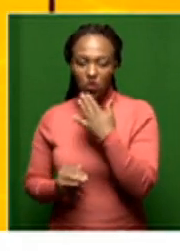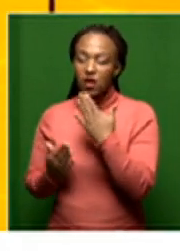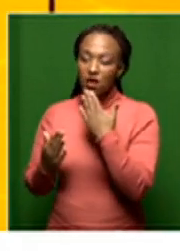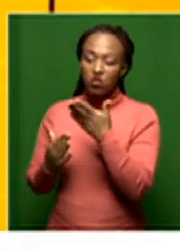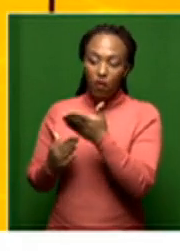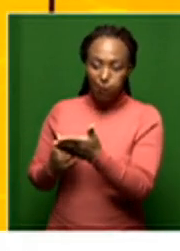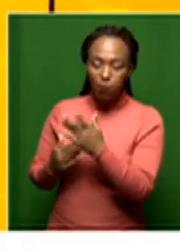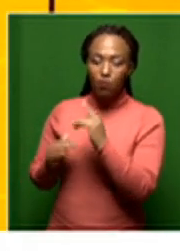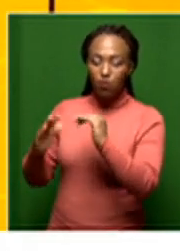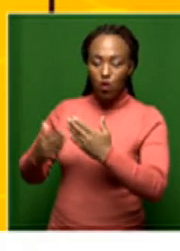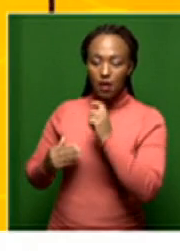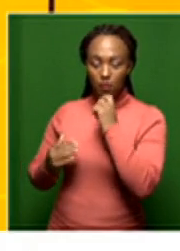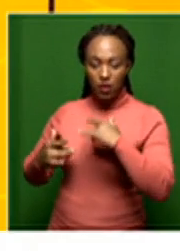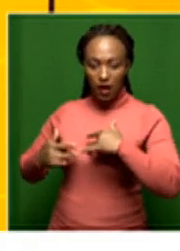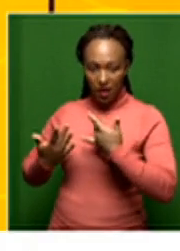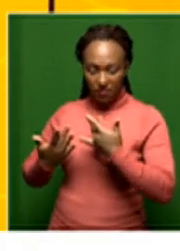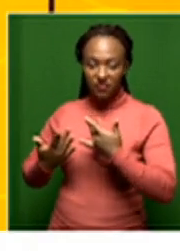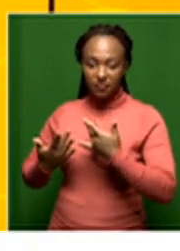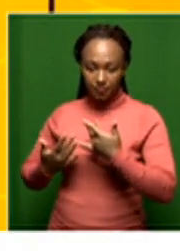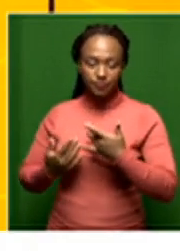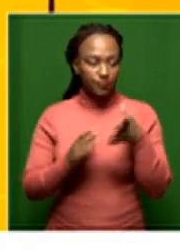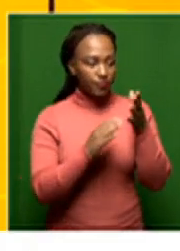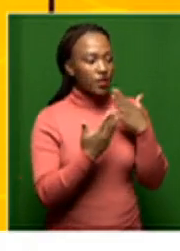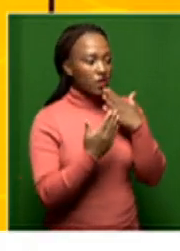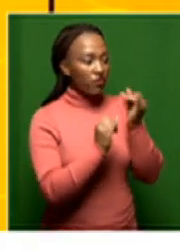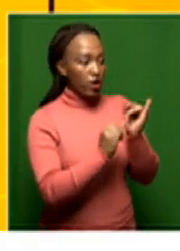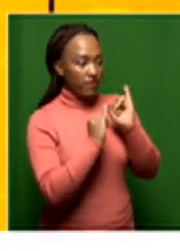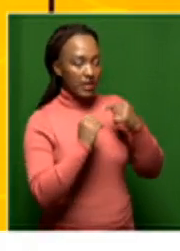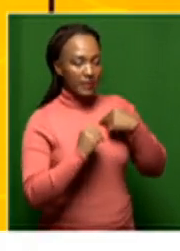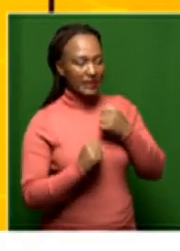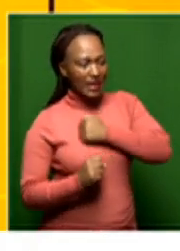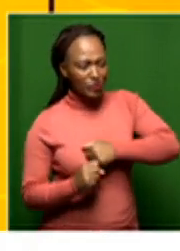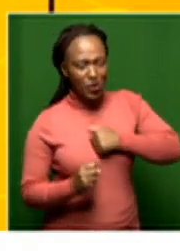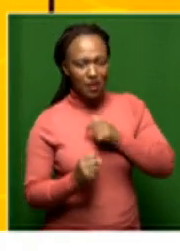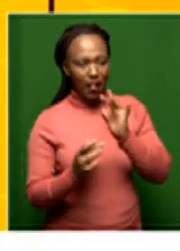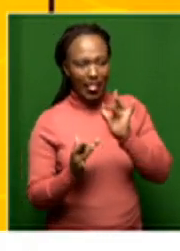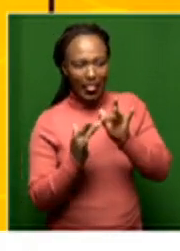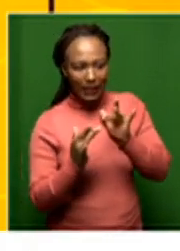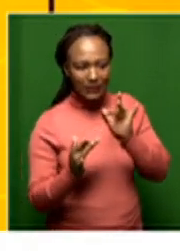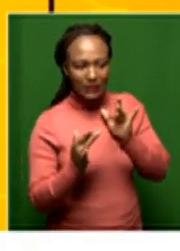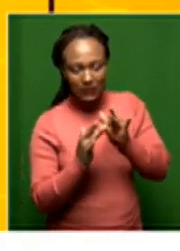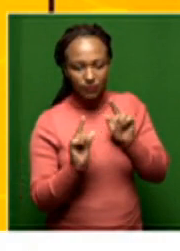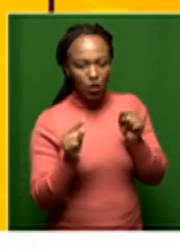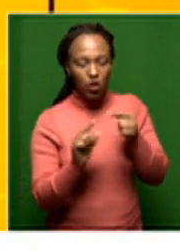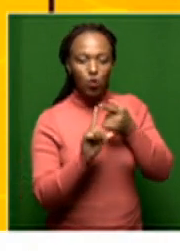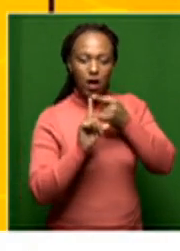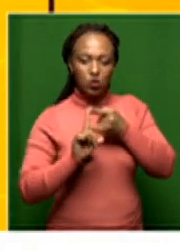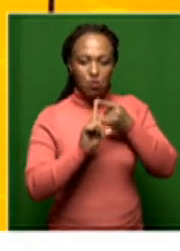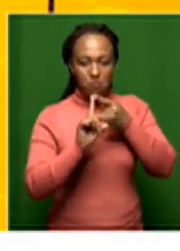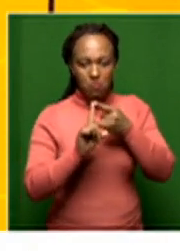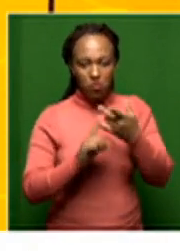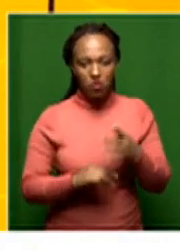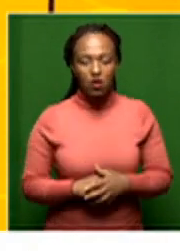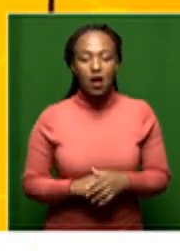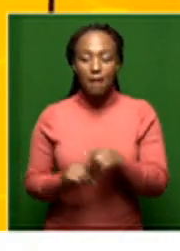to Morning Live. Thank you for inviting me. I'm sorry I couldn't connect on Zoom. At this point,